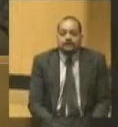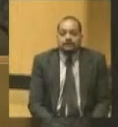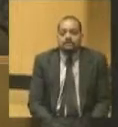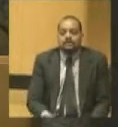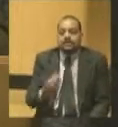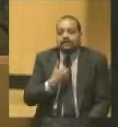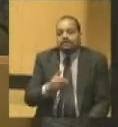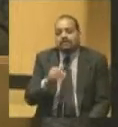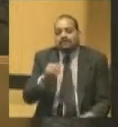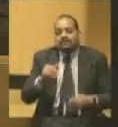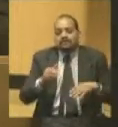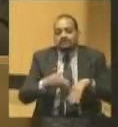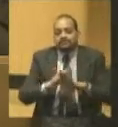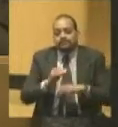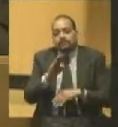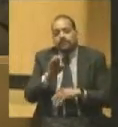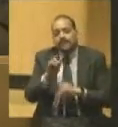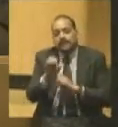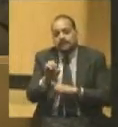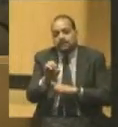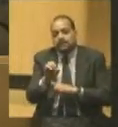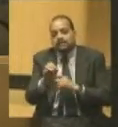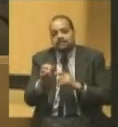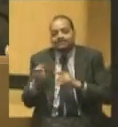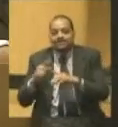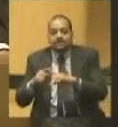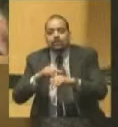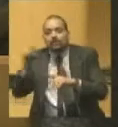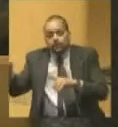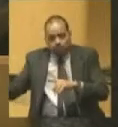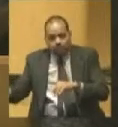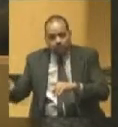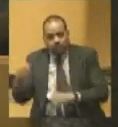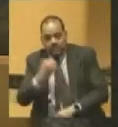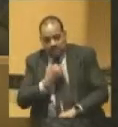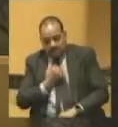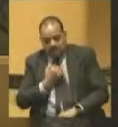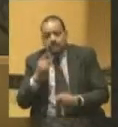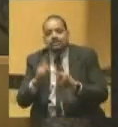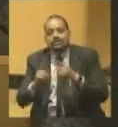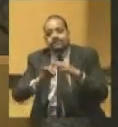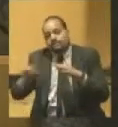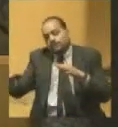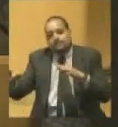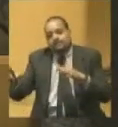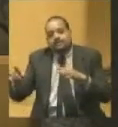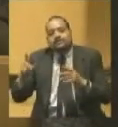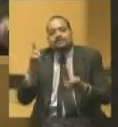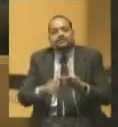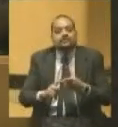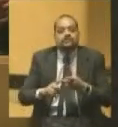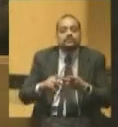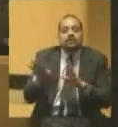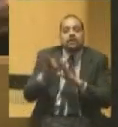runner, I think, and went to Canada, and then he remained in exile in Canada when he's nominated for governor. And